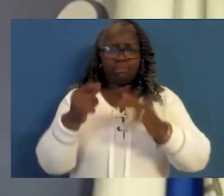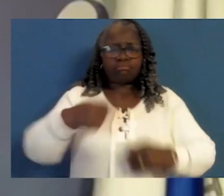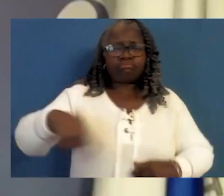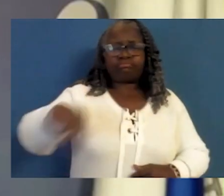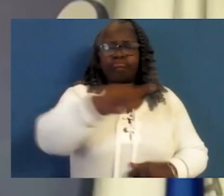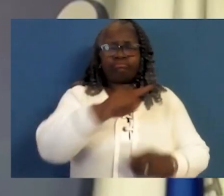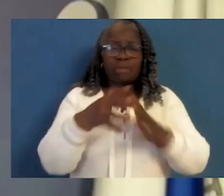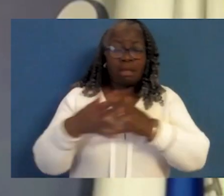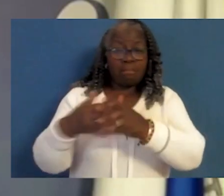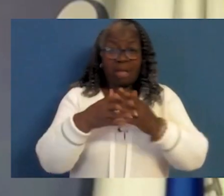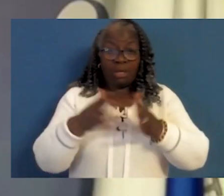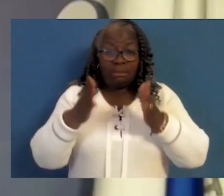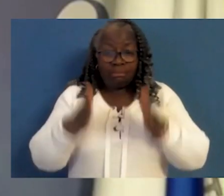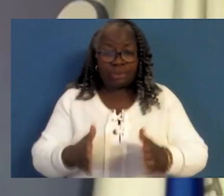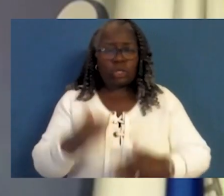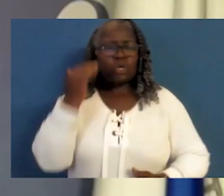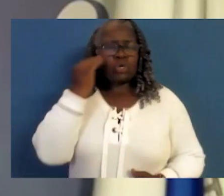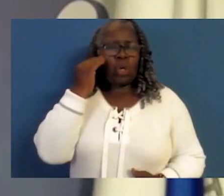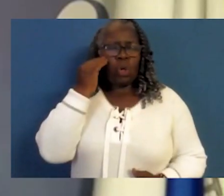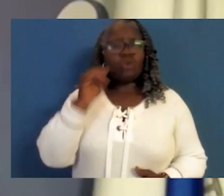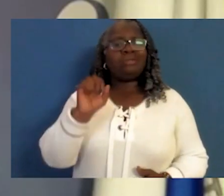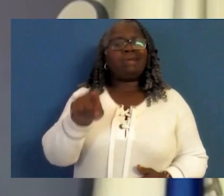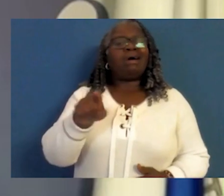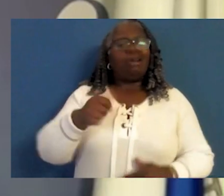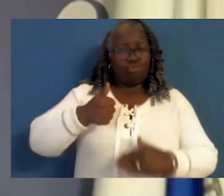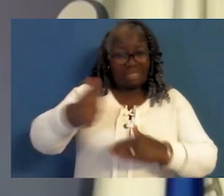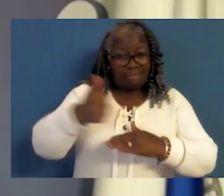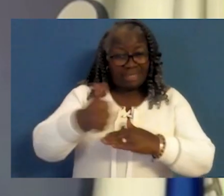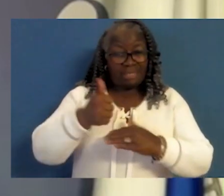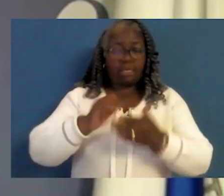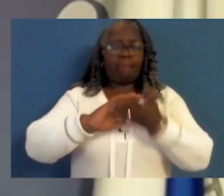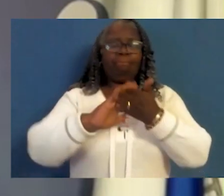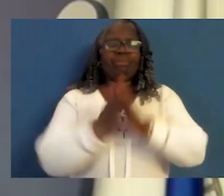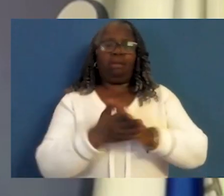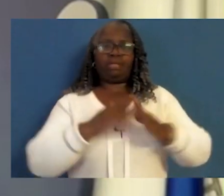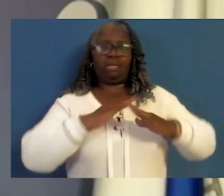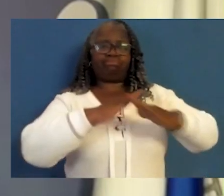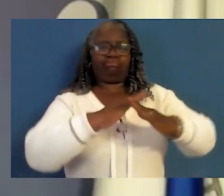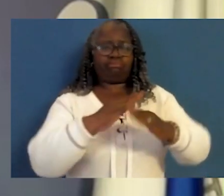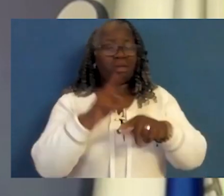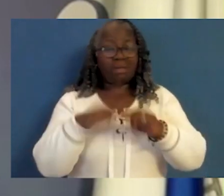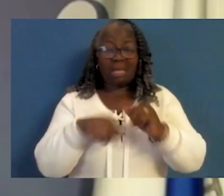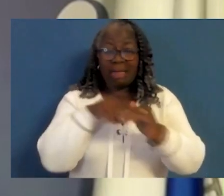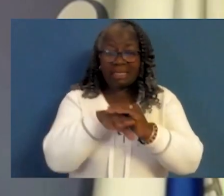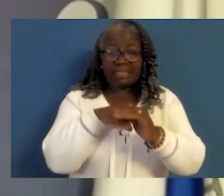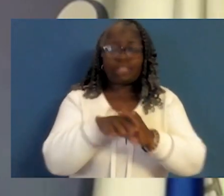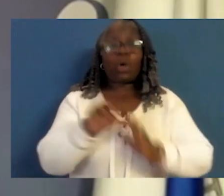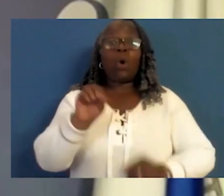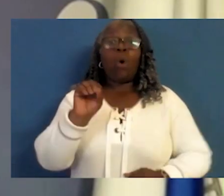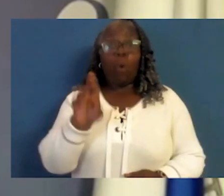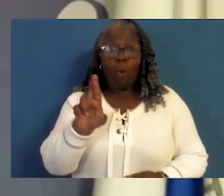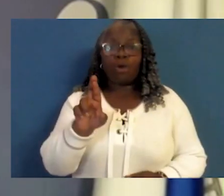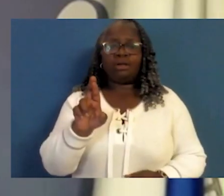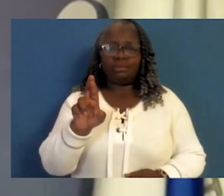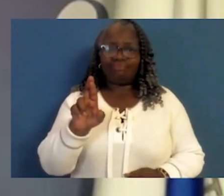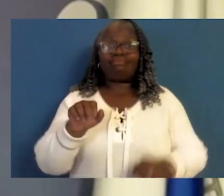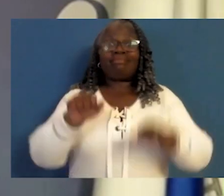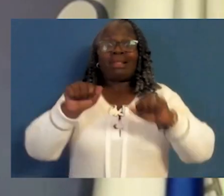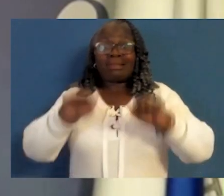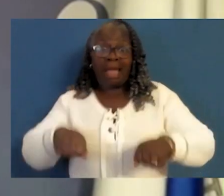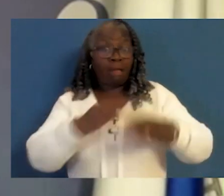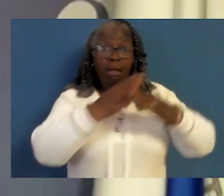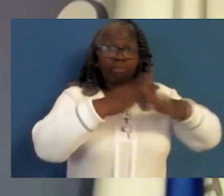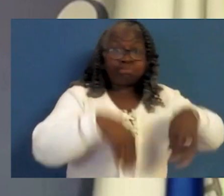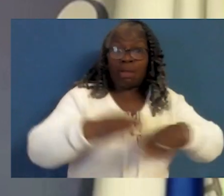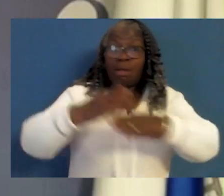Americans. So we know that transportation can be a barrier to accessibility, or it can be a way to